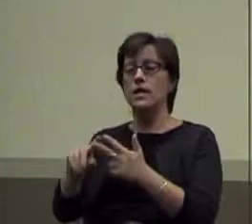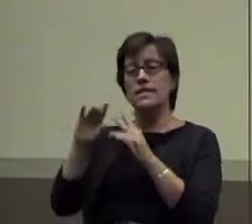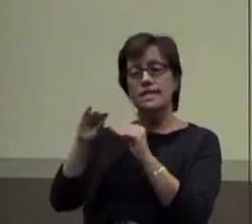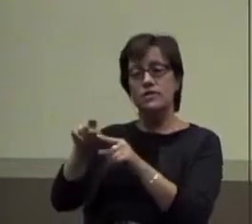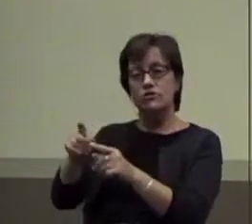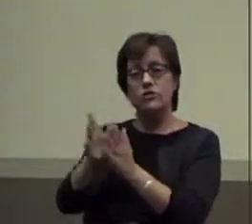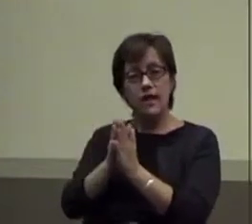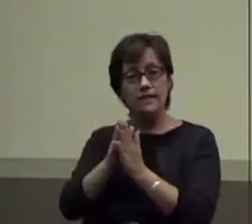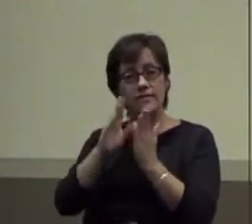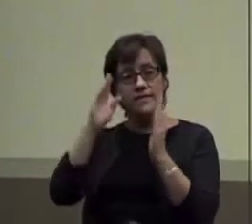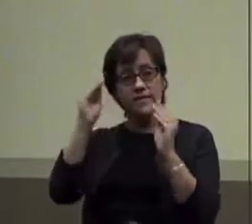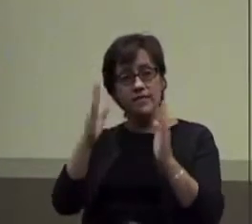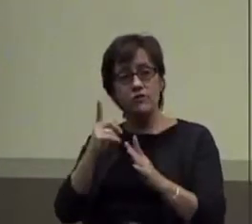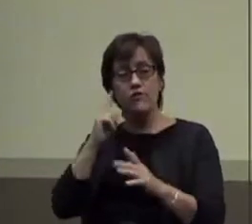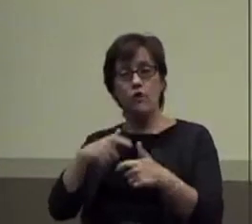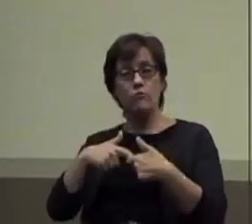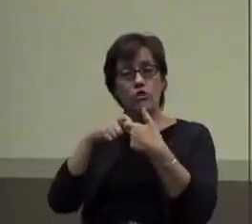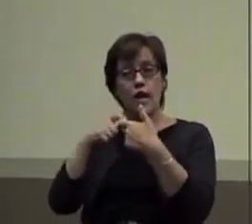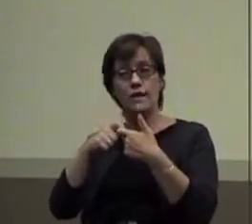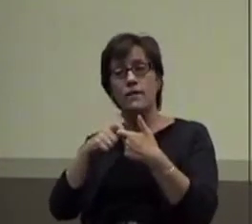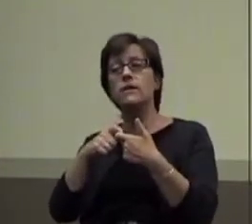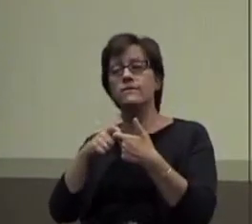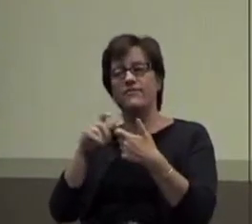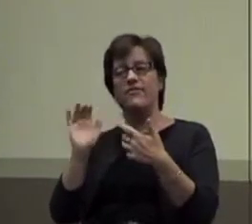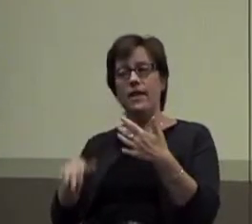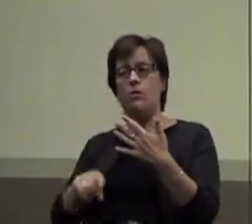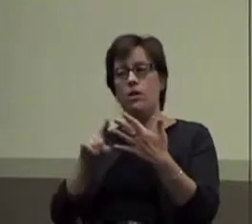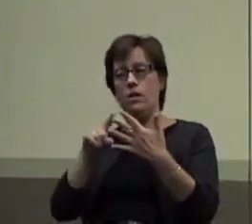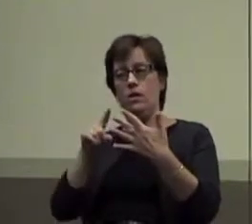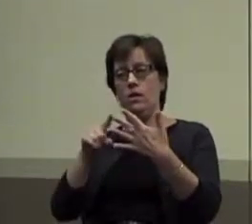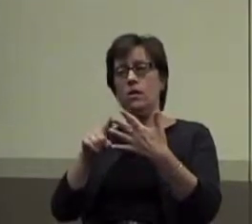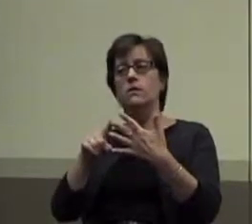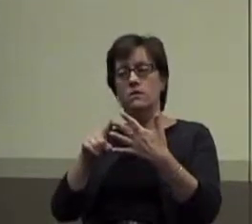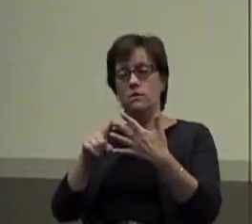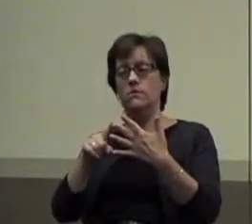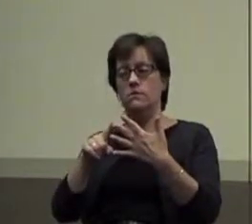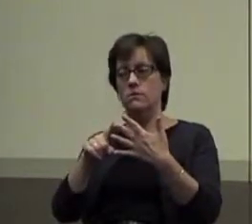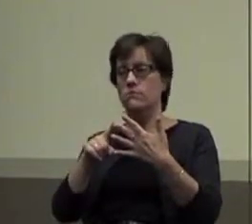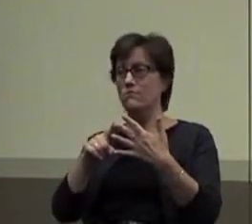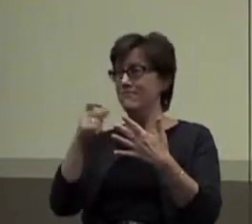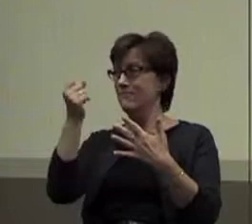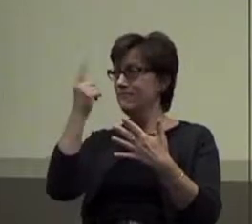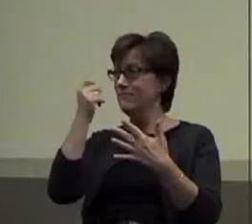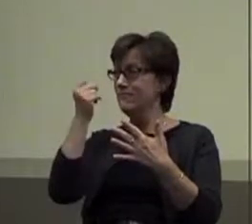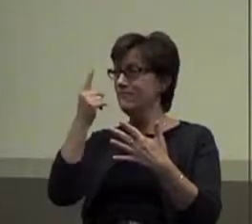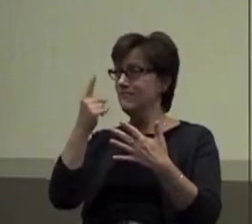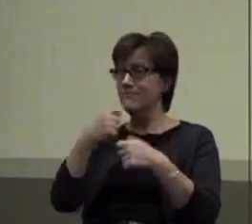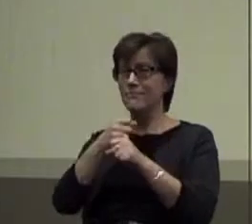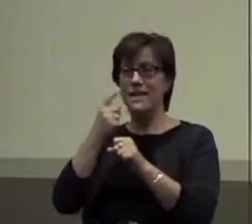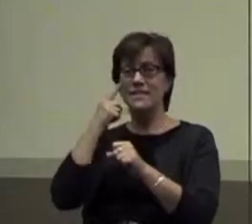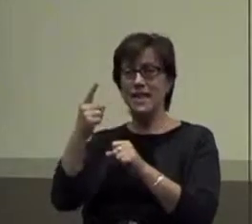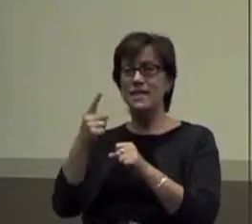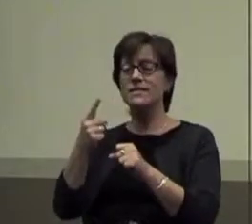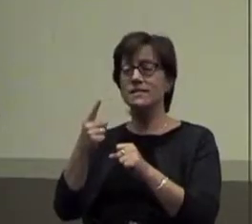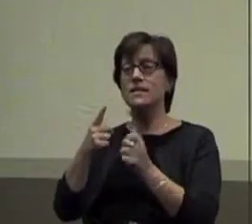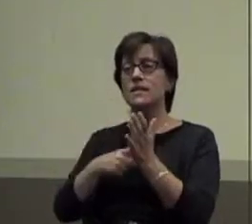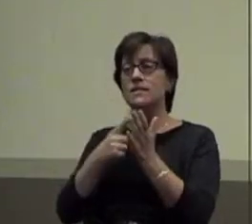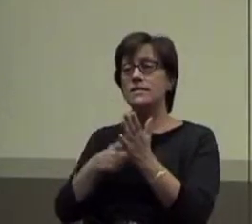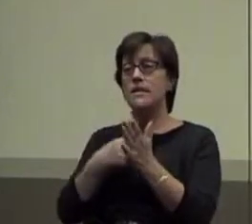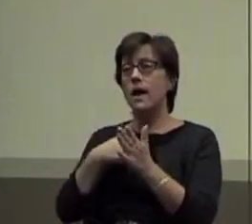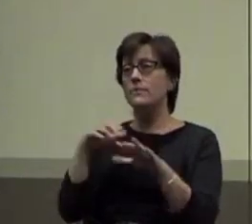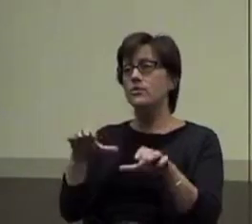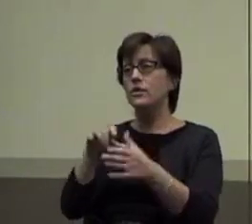teacher for a break. Is the one that we are going to choose. Because that's what we selected. Make sense? Okay? And sometimes